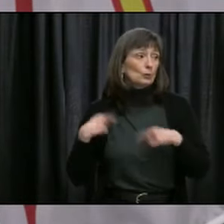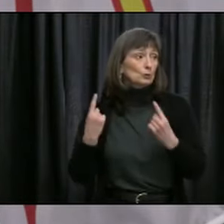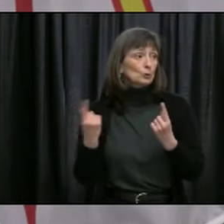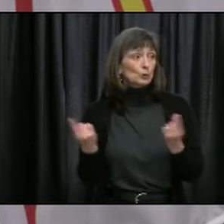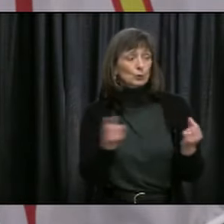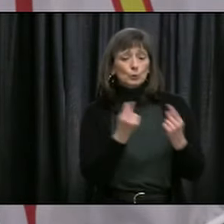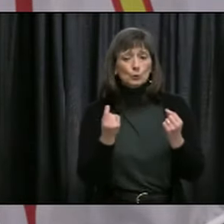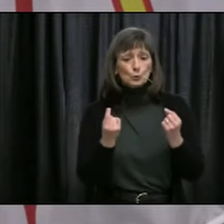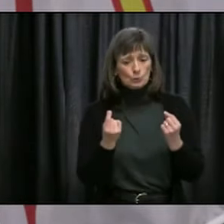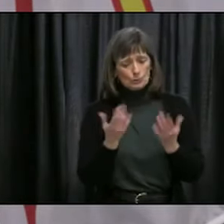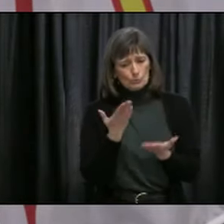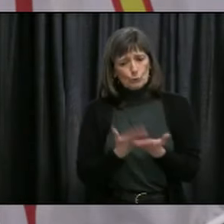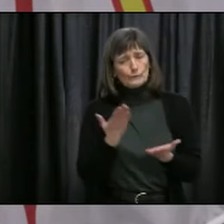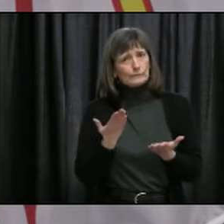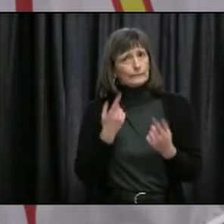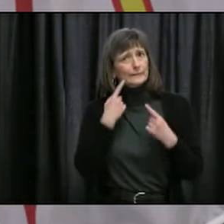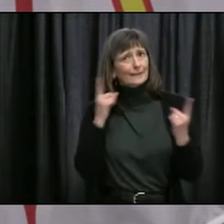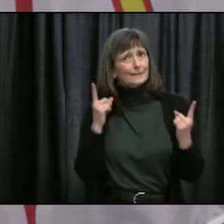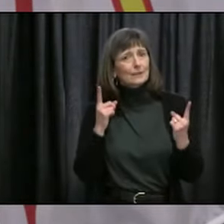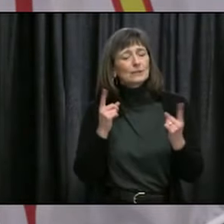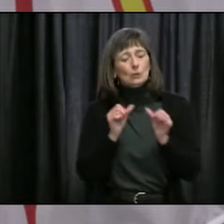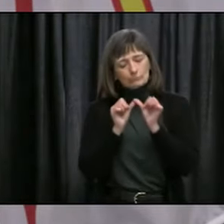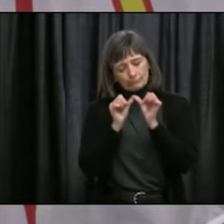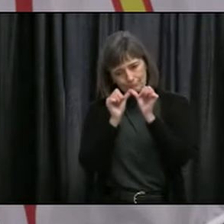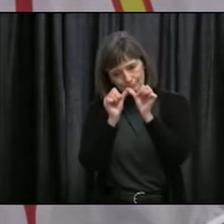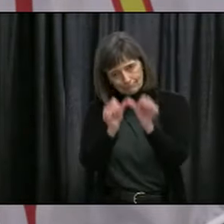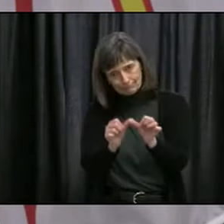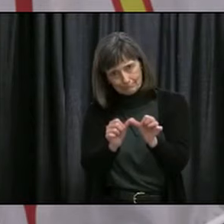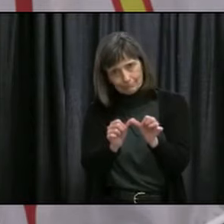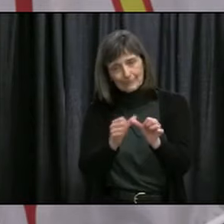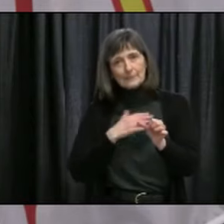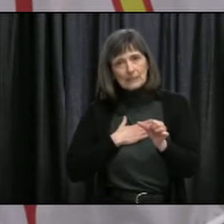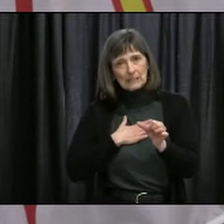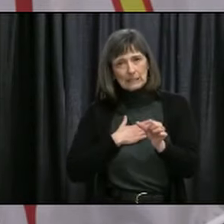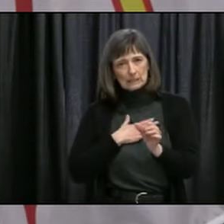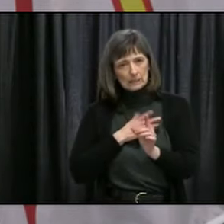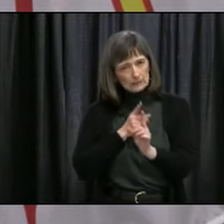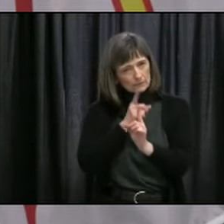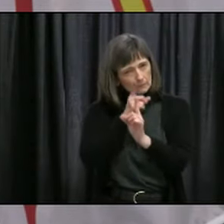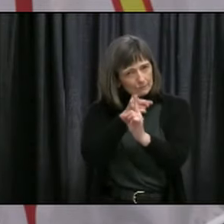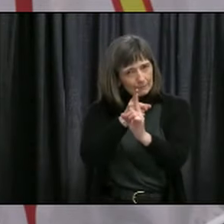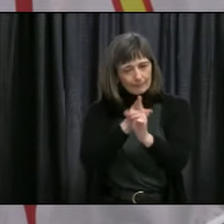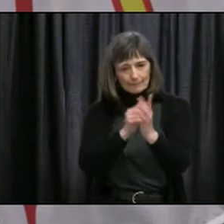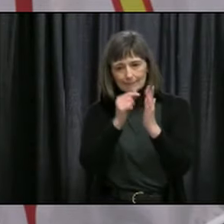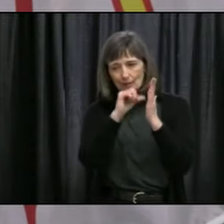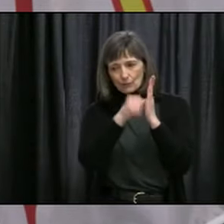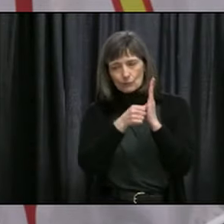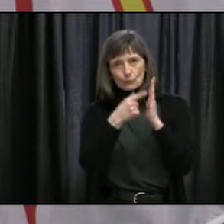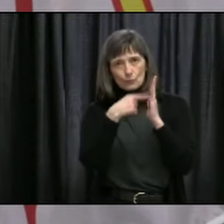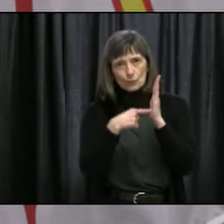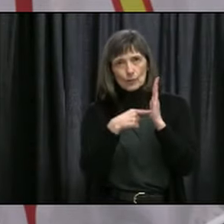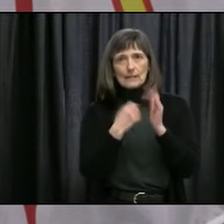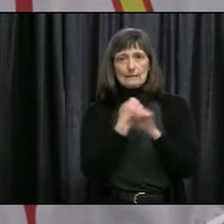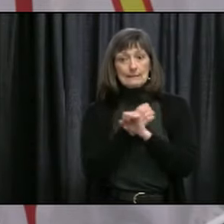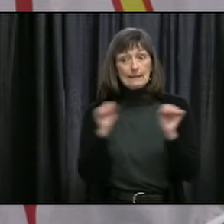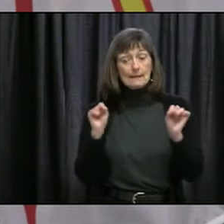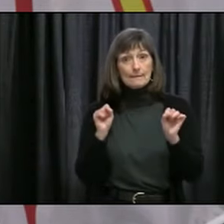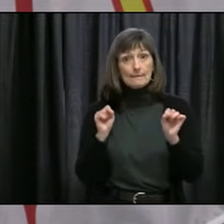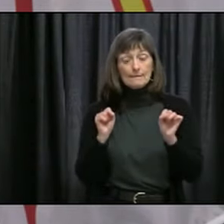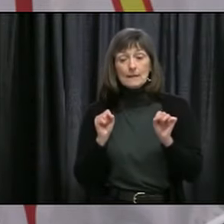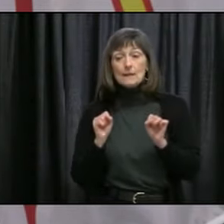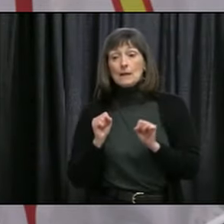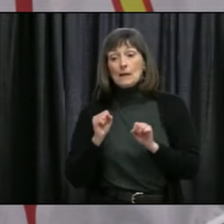so far, but let's stay the course. Let's stay laser-focused and safely adapt to a world with